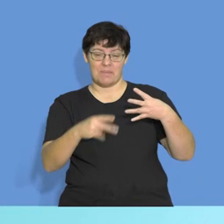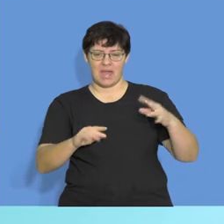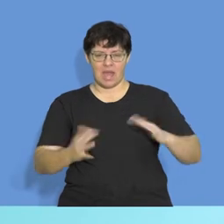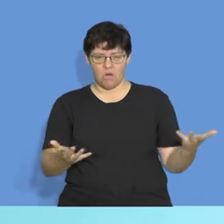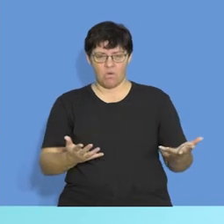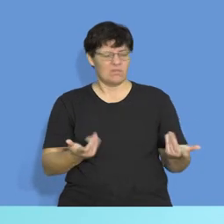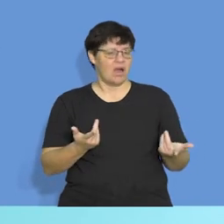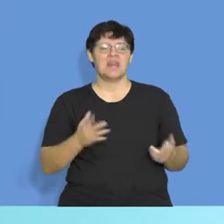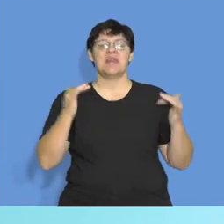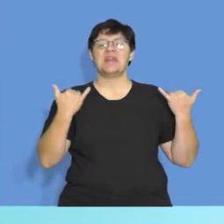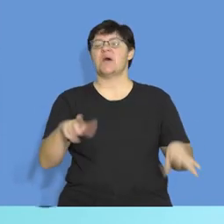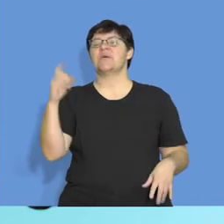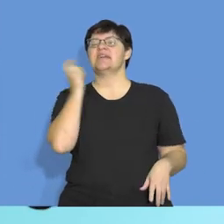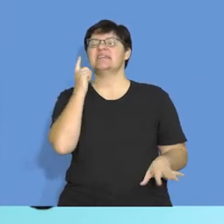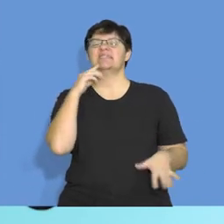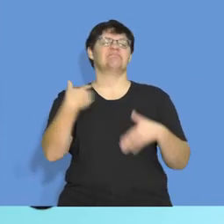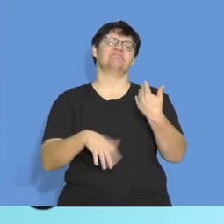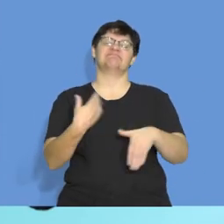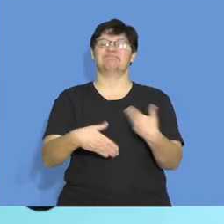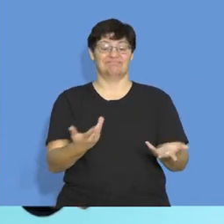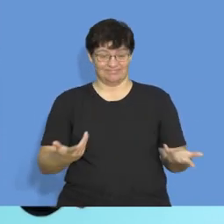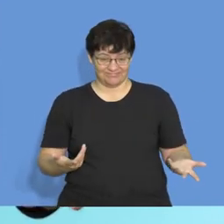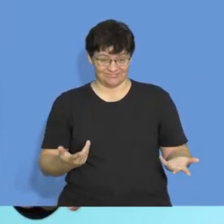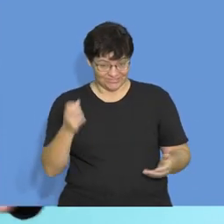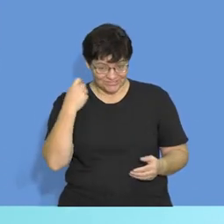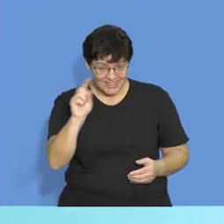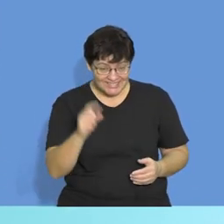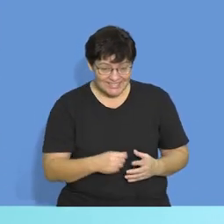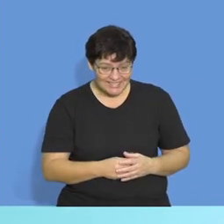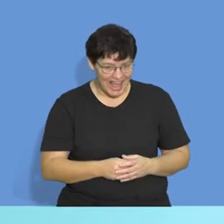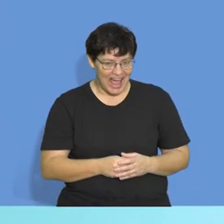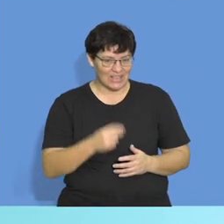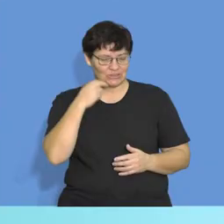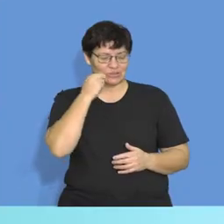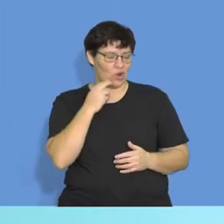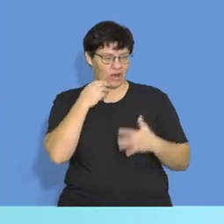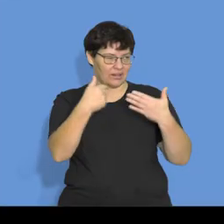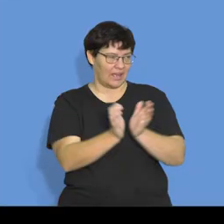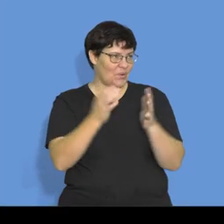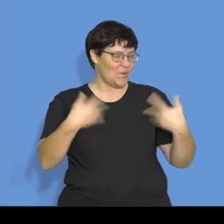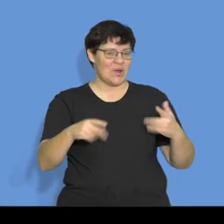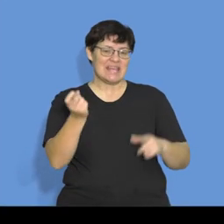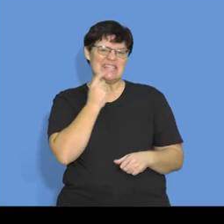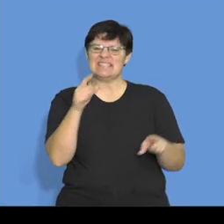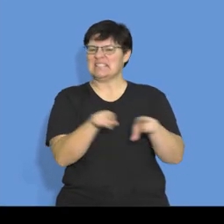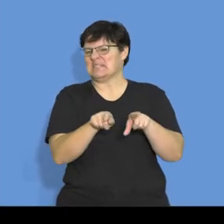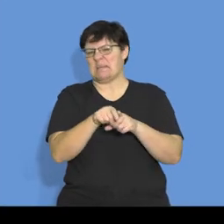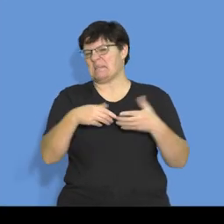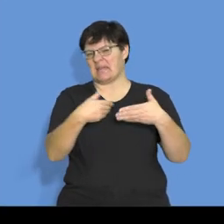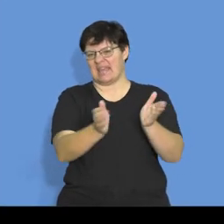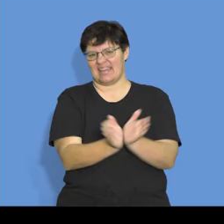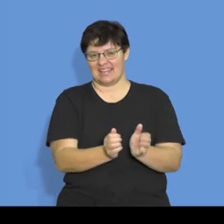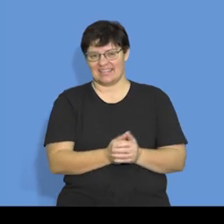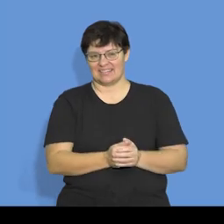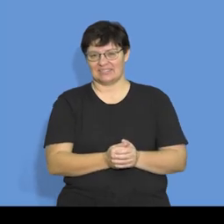easy, isn't it? Piece of cake. Chocolate cake. My favorite. Okay. Here we go.